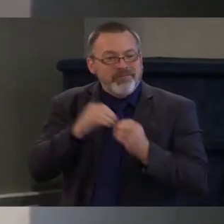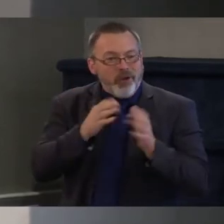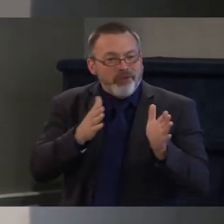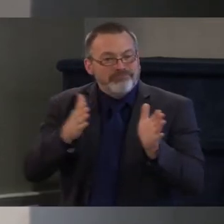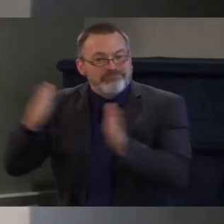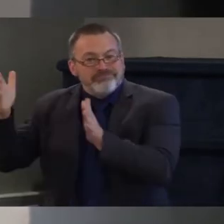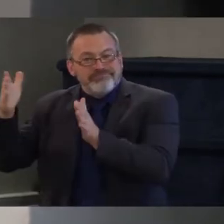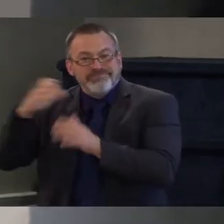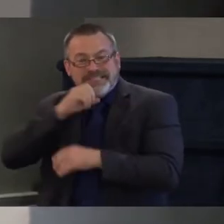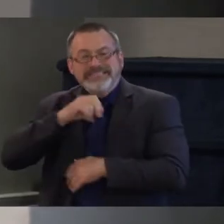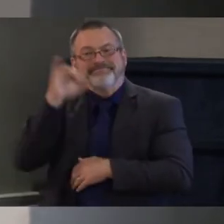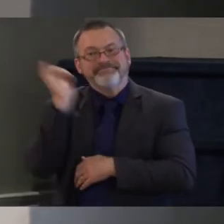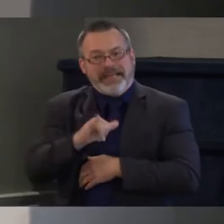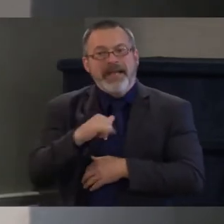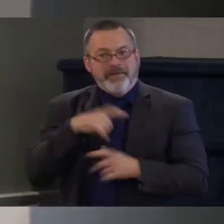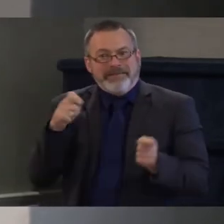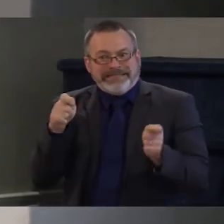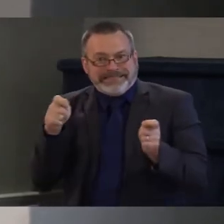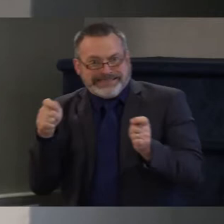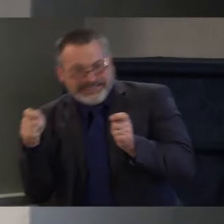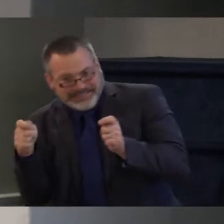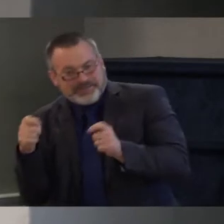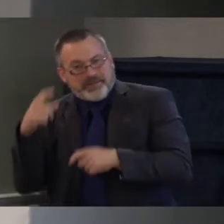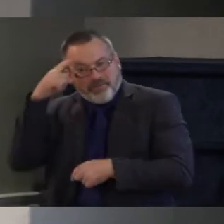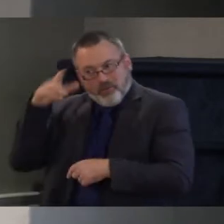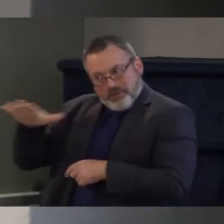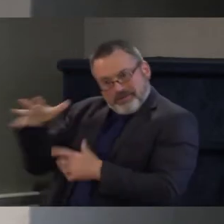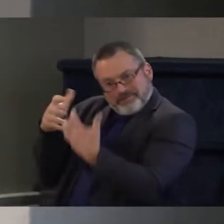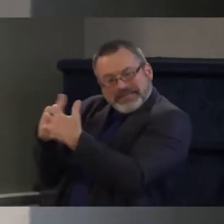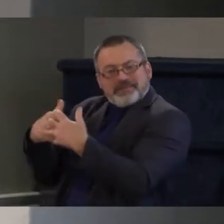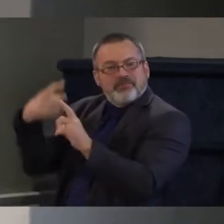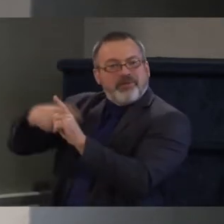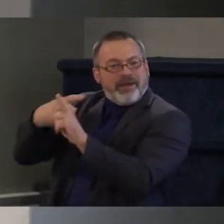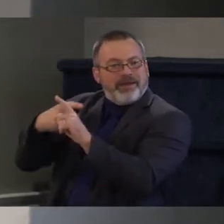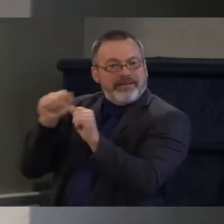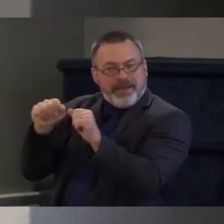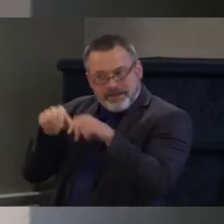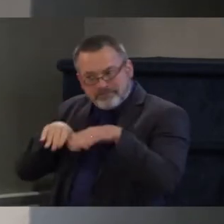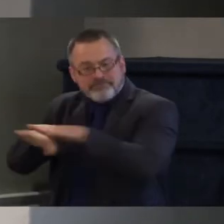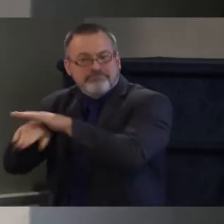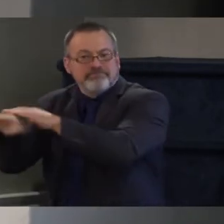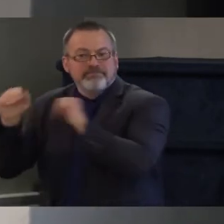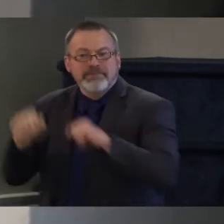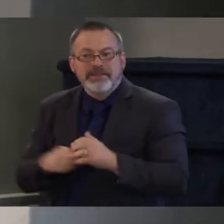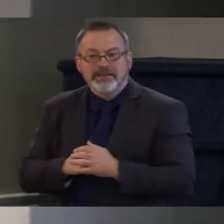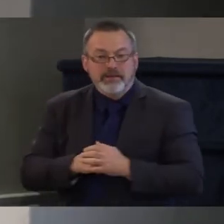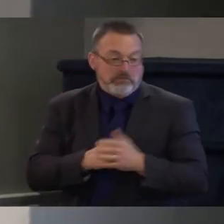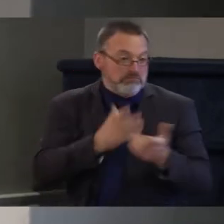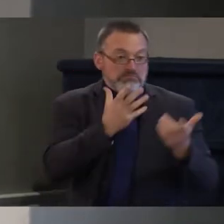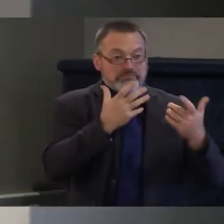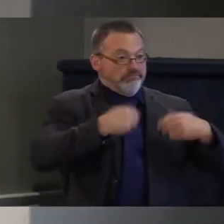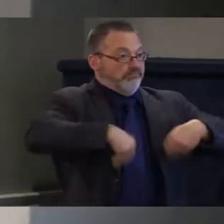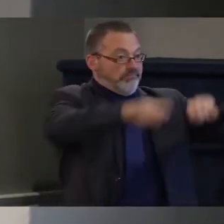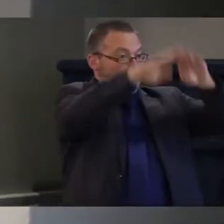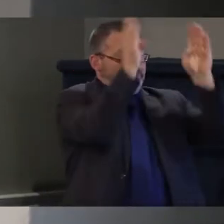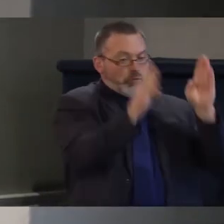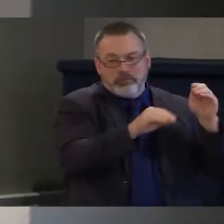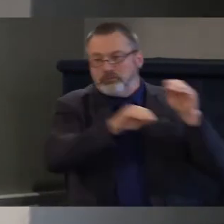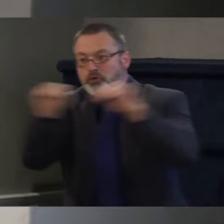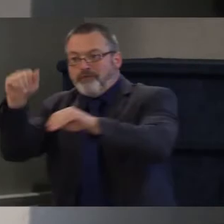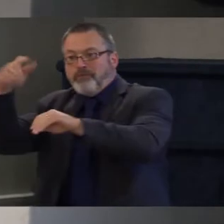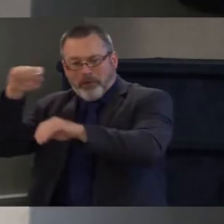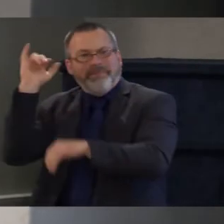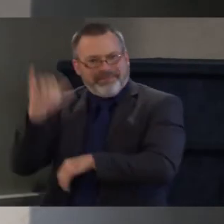Also doing the hard work and the important work of adaptation and supporting Vermonters living independently.